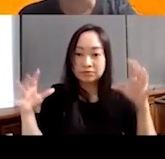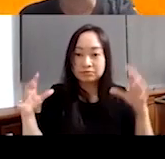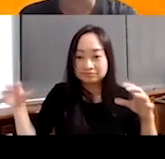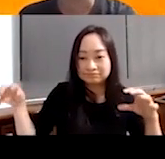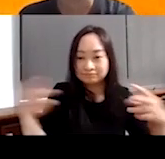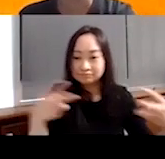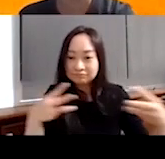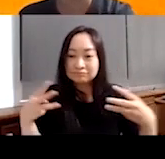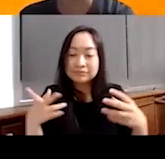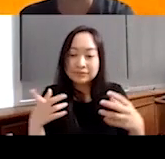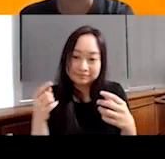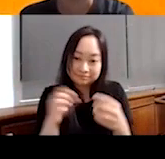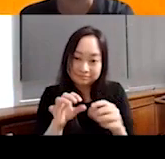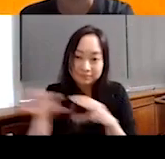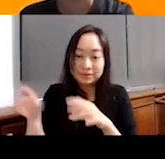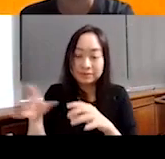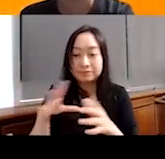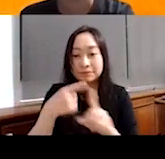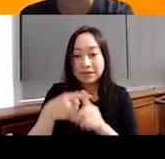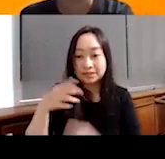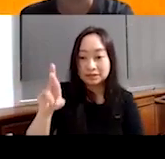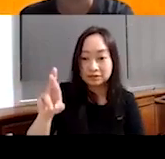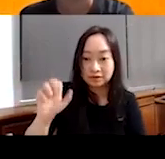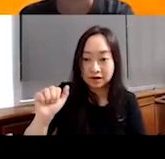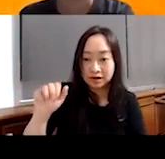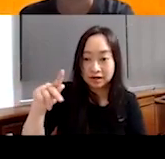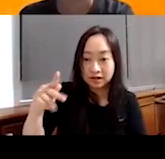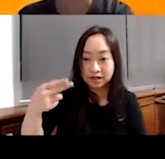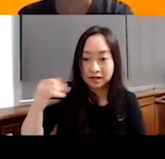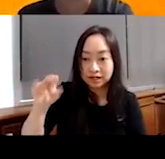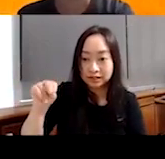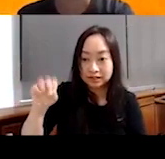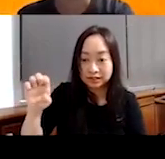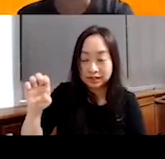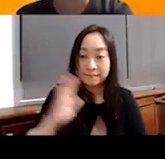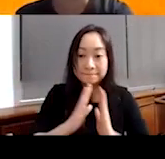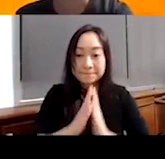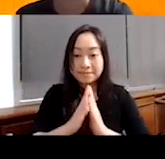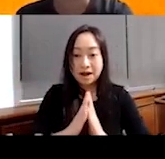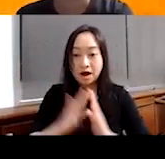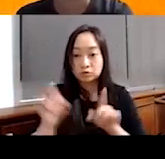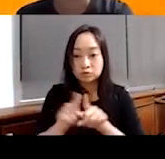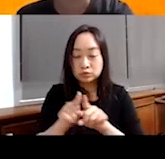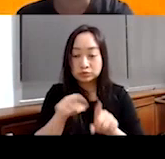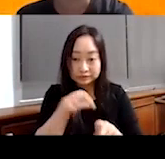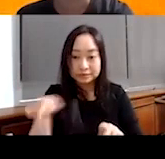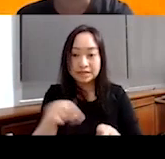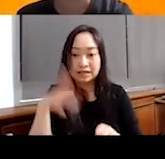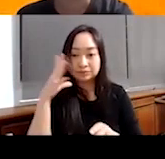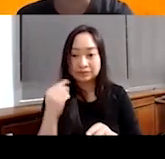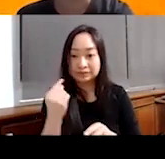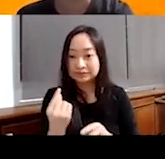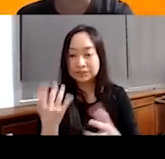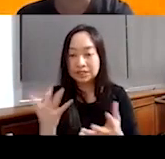And also in Rakhine, for example, right? The, in Myanmar, the Rakhine area itself is also experiencing quite a fair bit